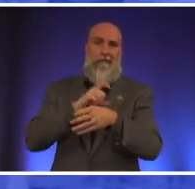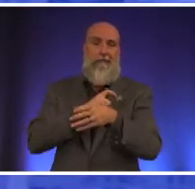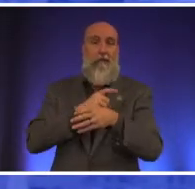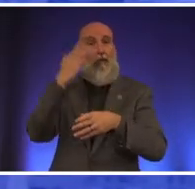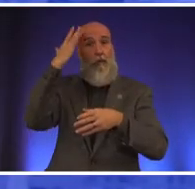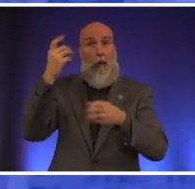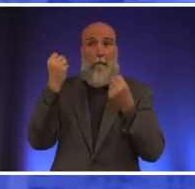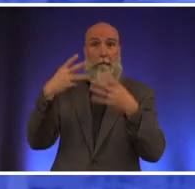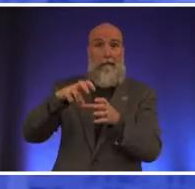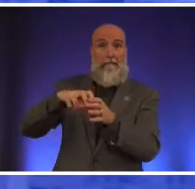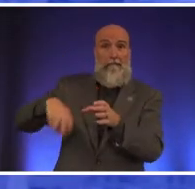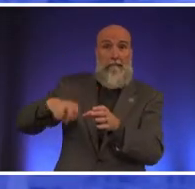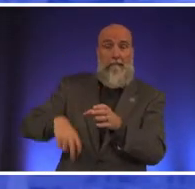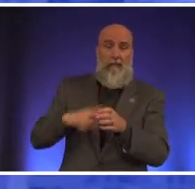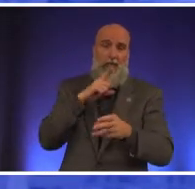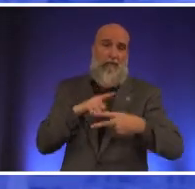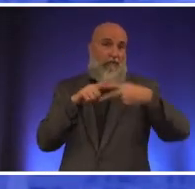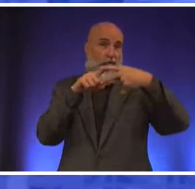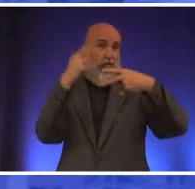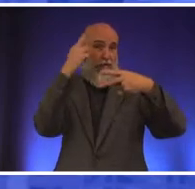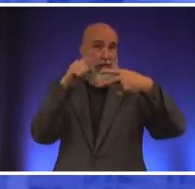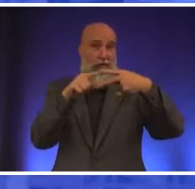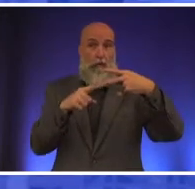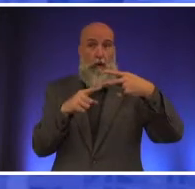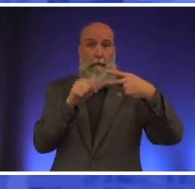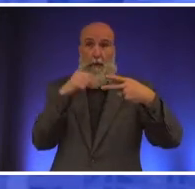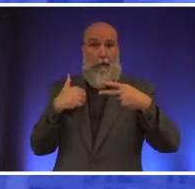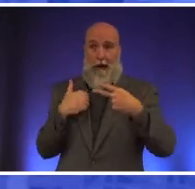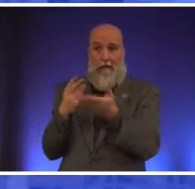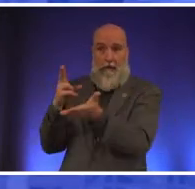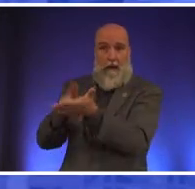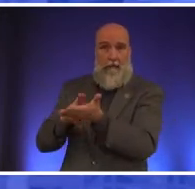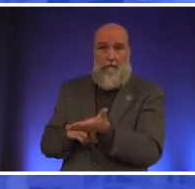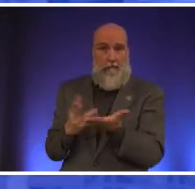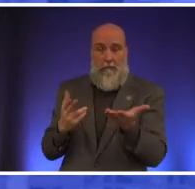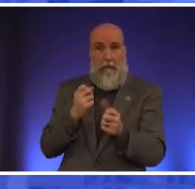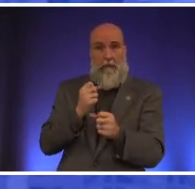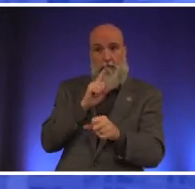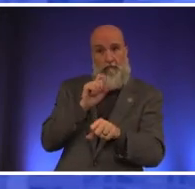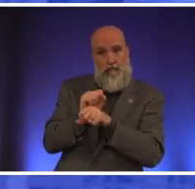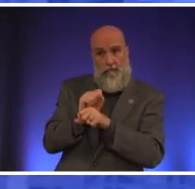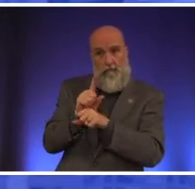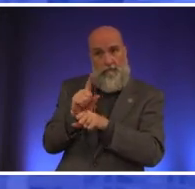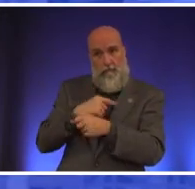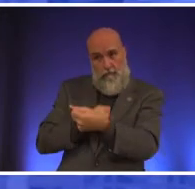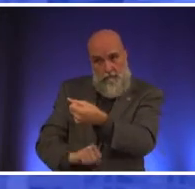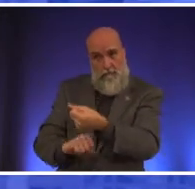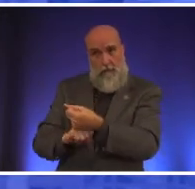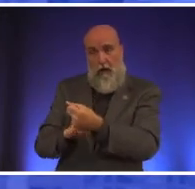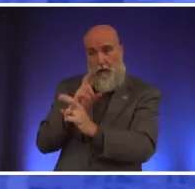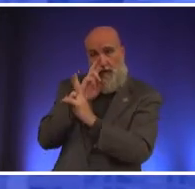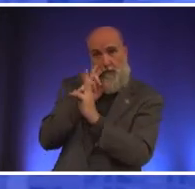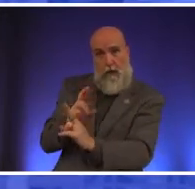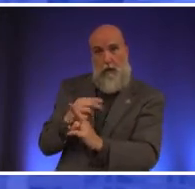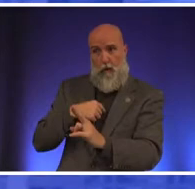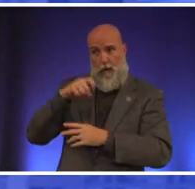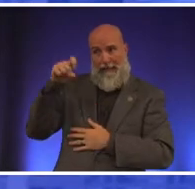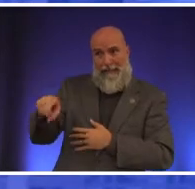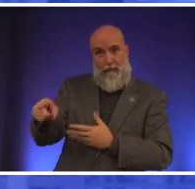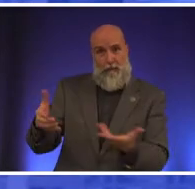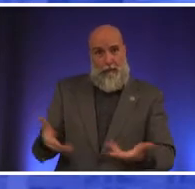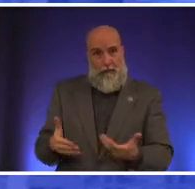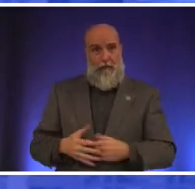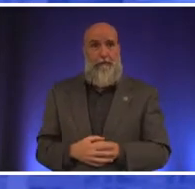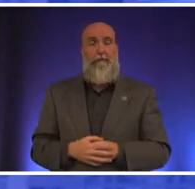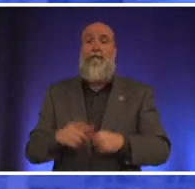reasons we didn't we didn't have we need a contract in place to reassure our police officers that we we respect you and we need you on the job